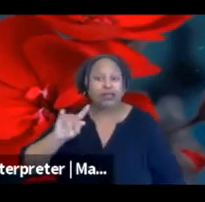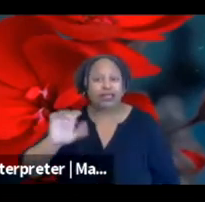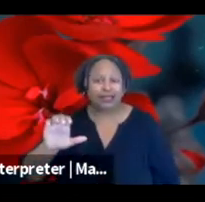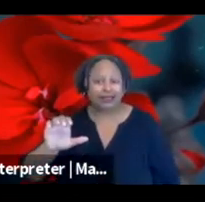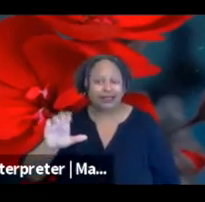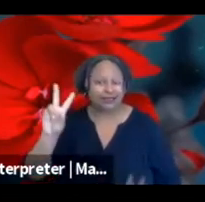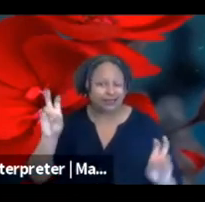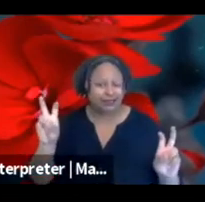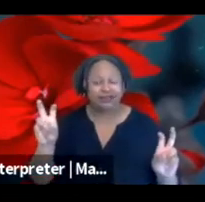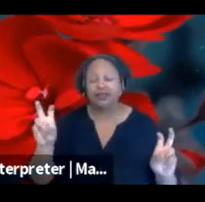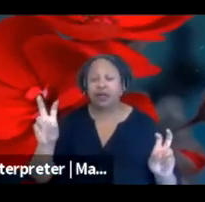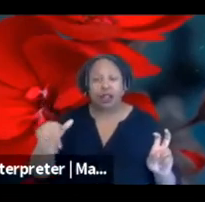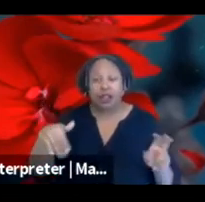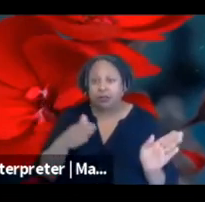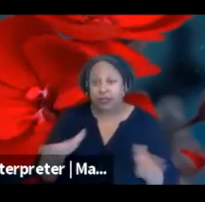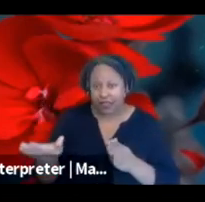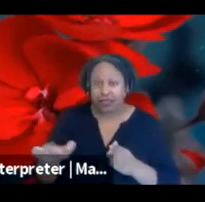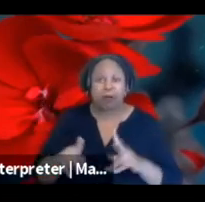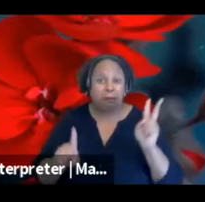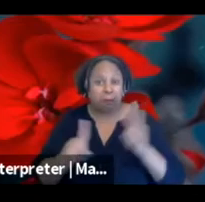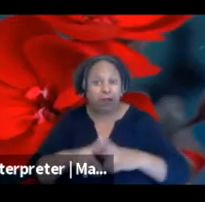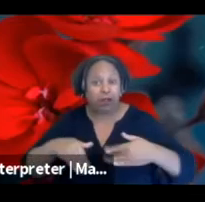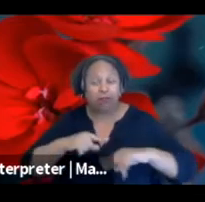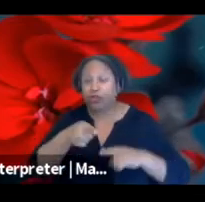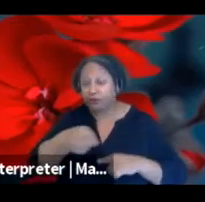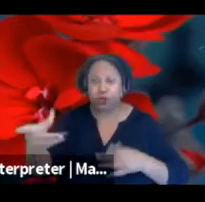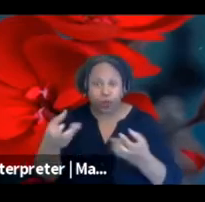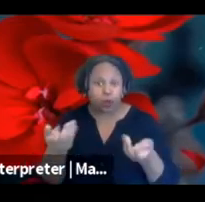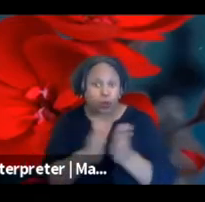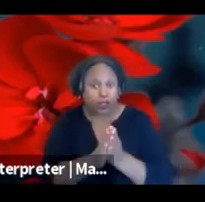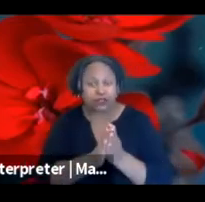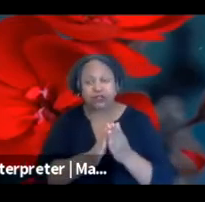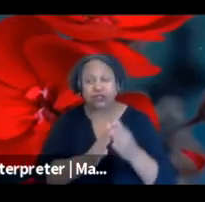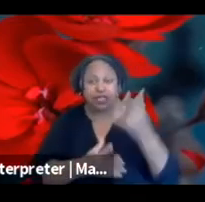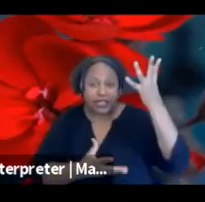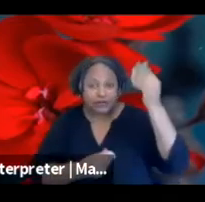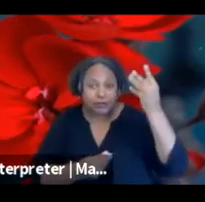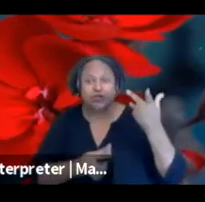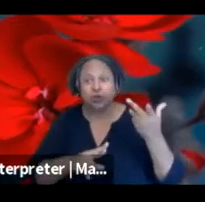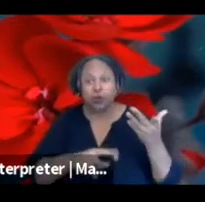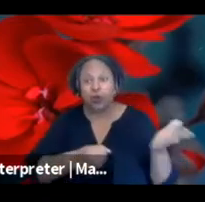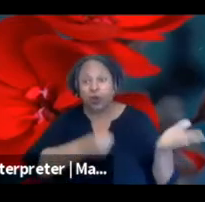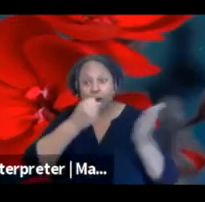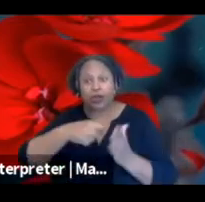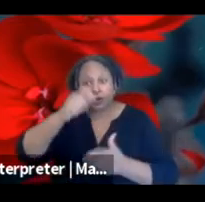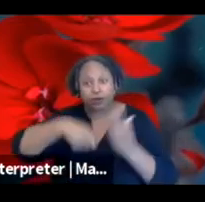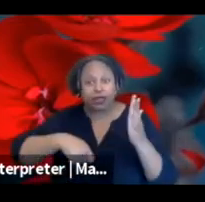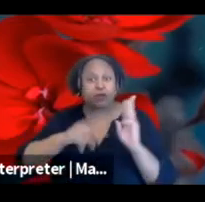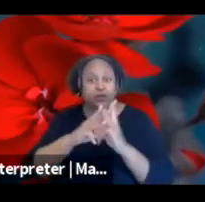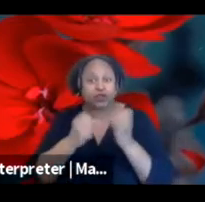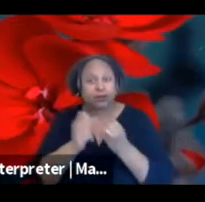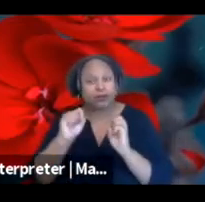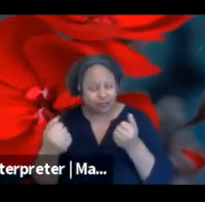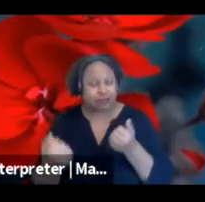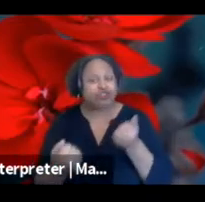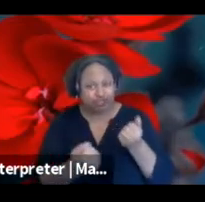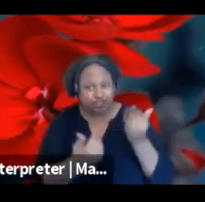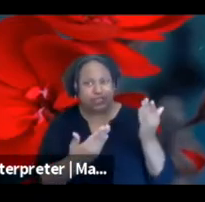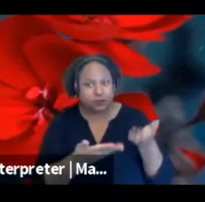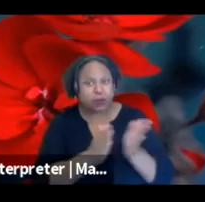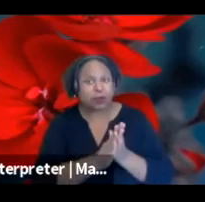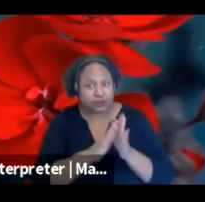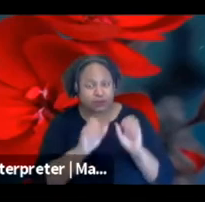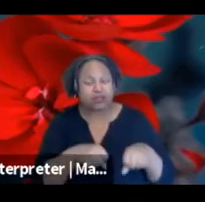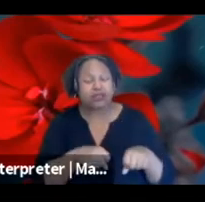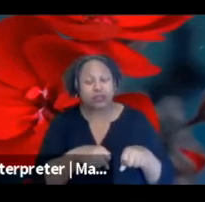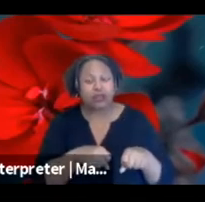time. But if you would like to request a grant writing workshop or an info session, that's available to you, that you can request that and